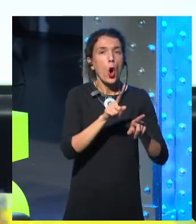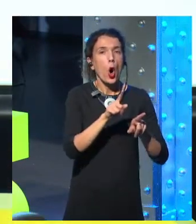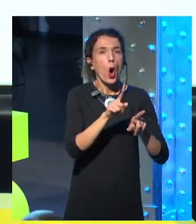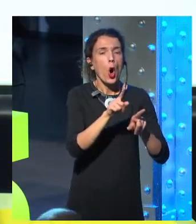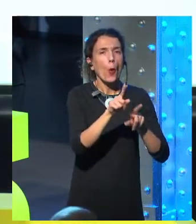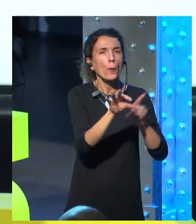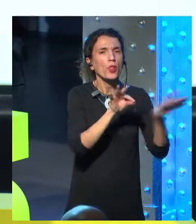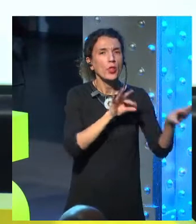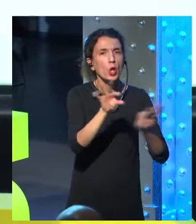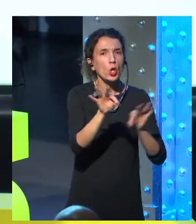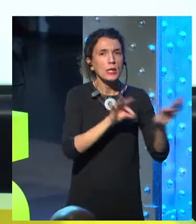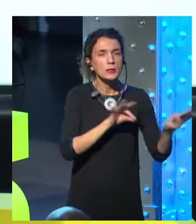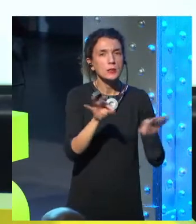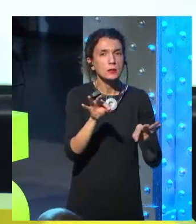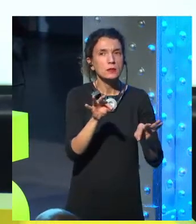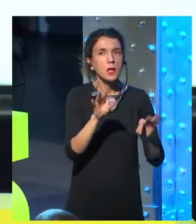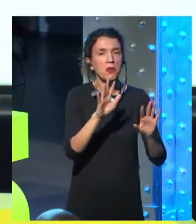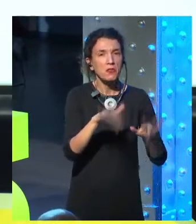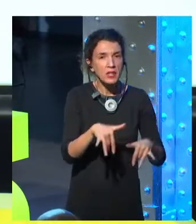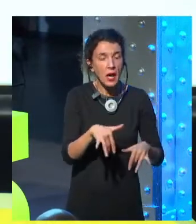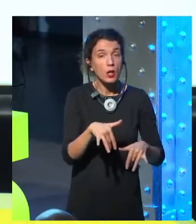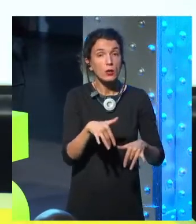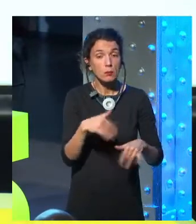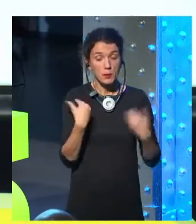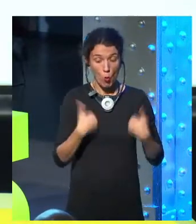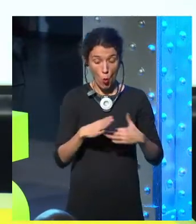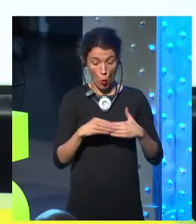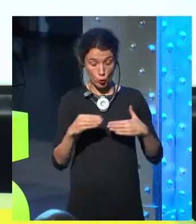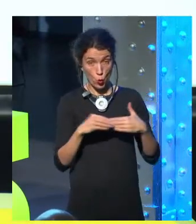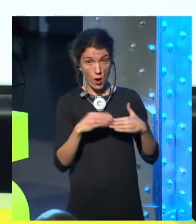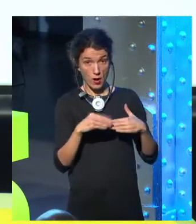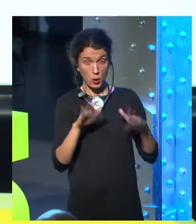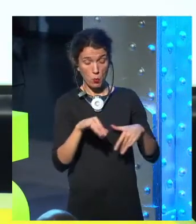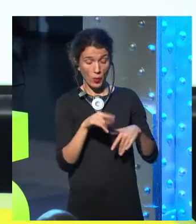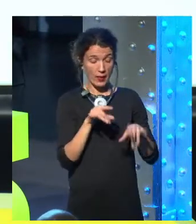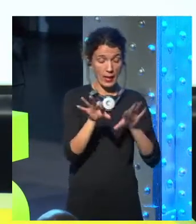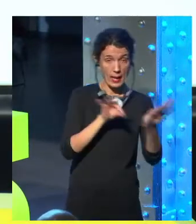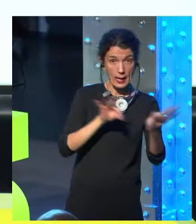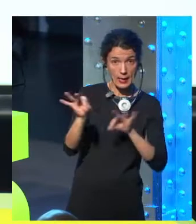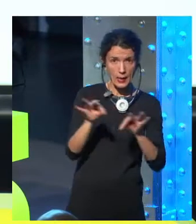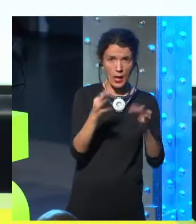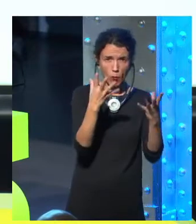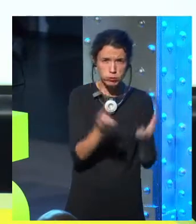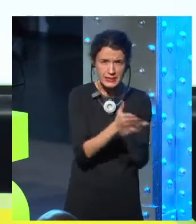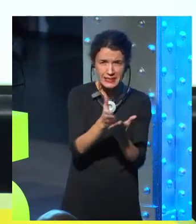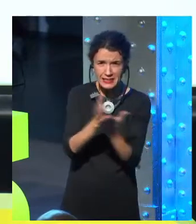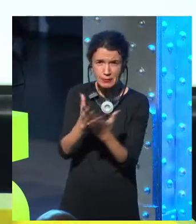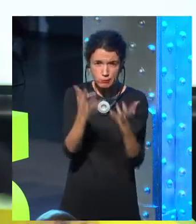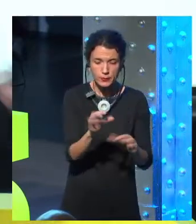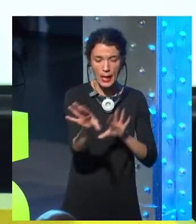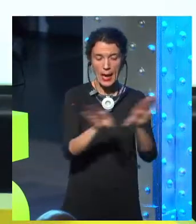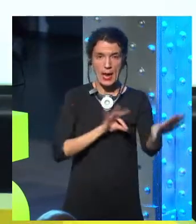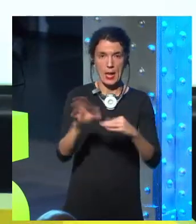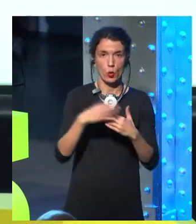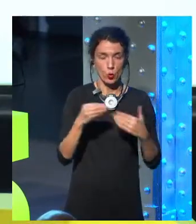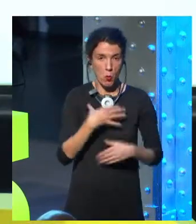But you're making the end choice, and that's the difference. There's only so much a computer can do, and only so much a human can do, and you blend them